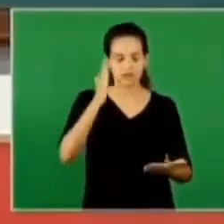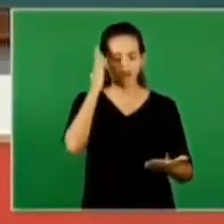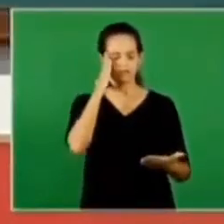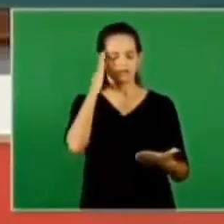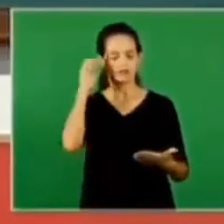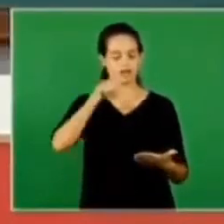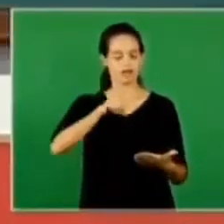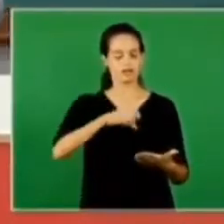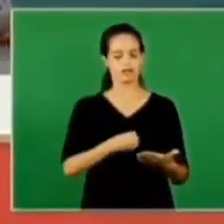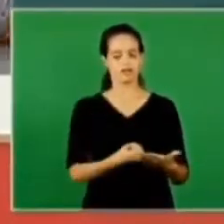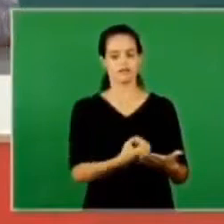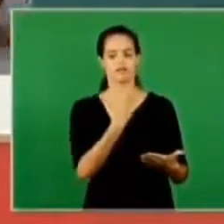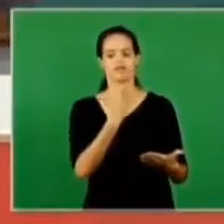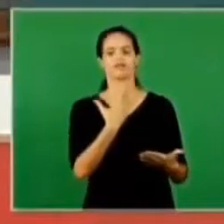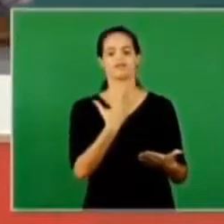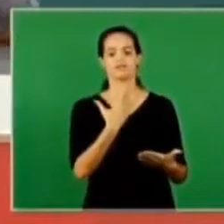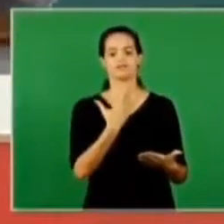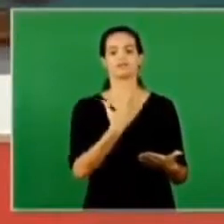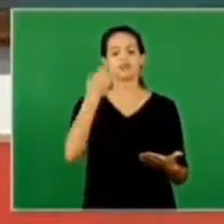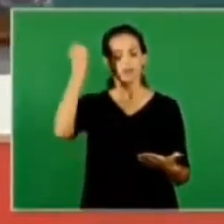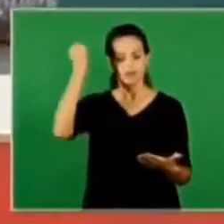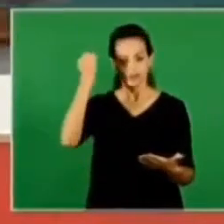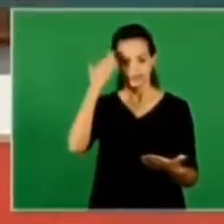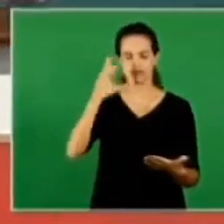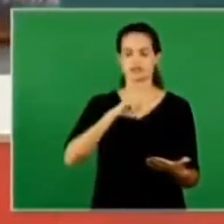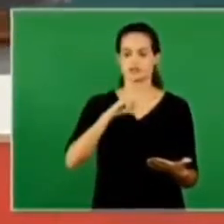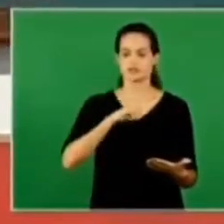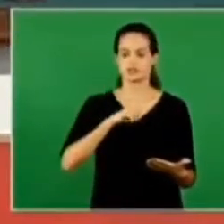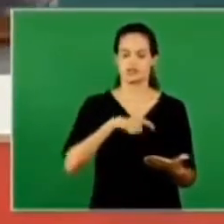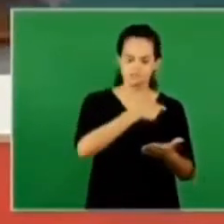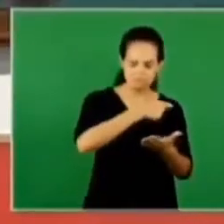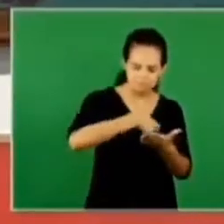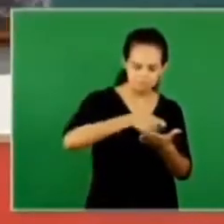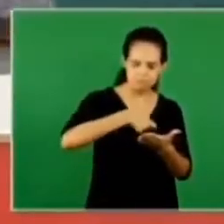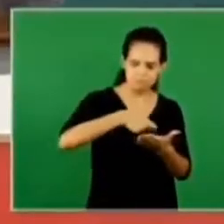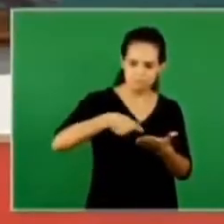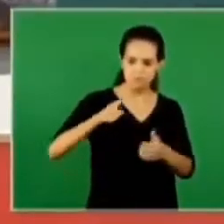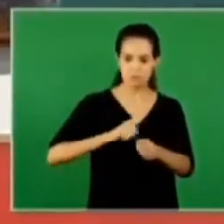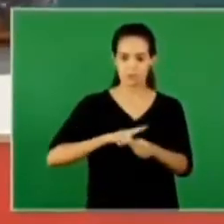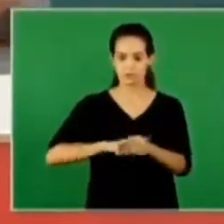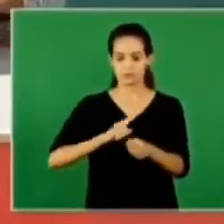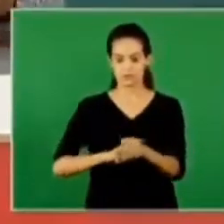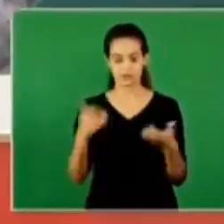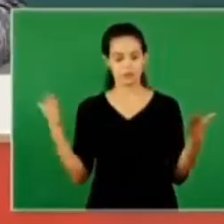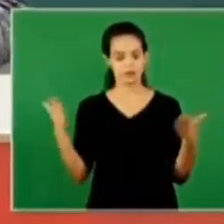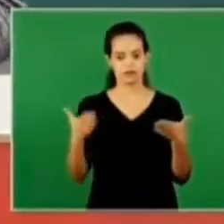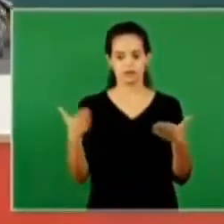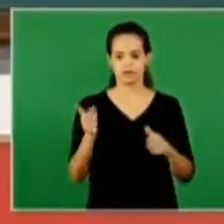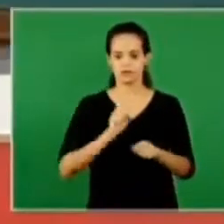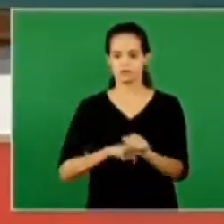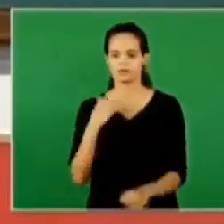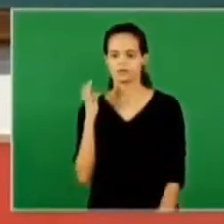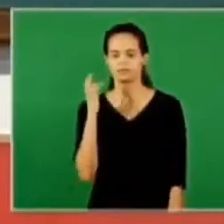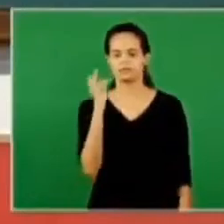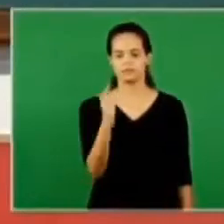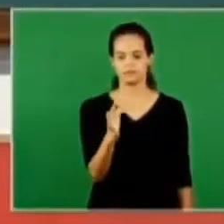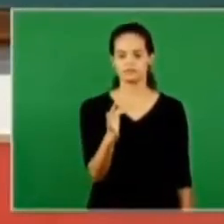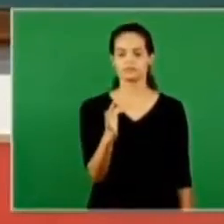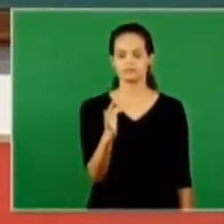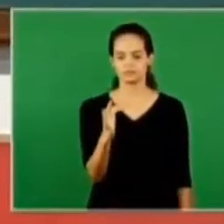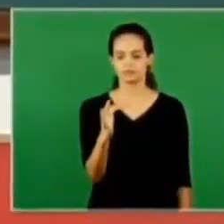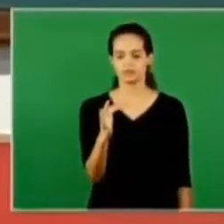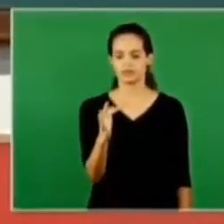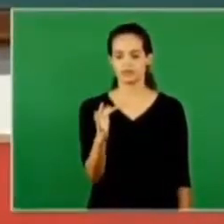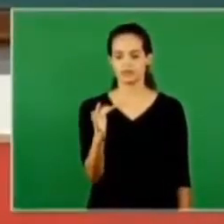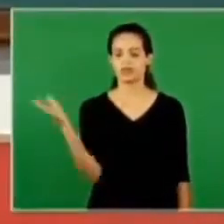book of revelations so we can understand the revelations of the study of revelation because the book was written for this moment called a